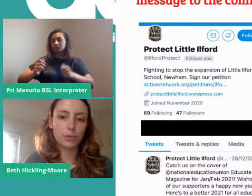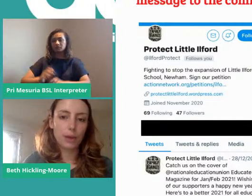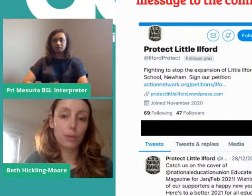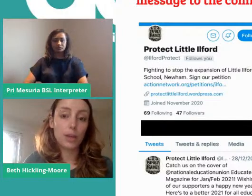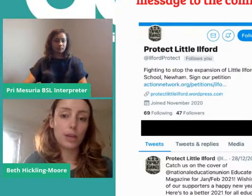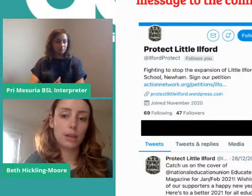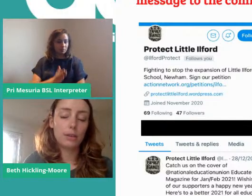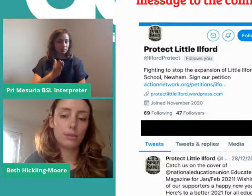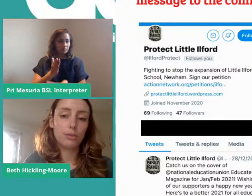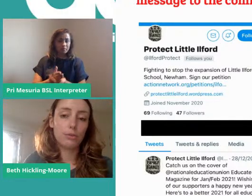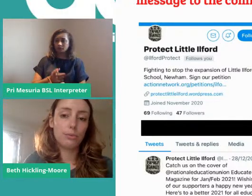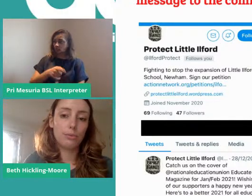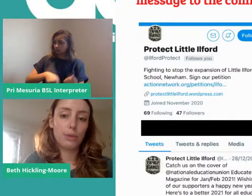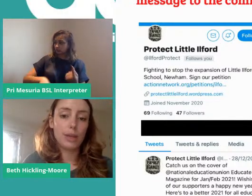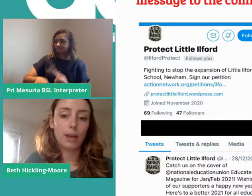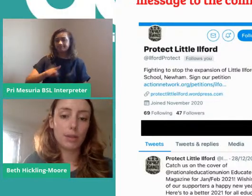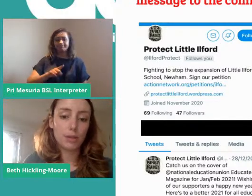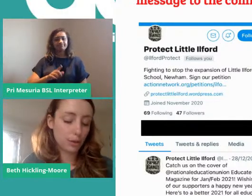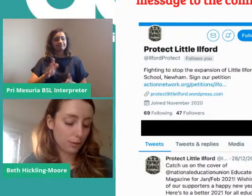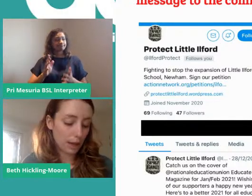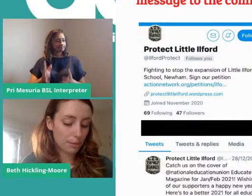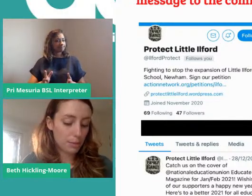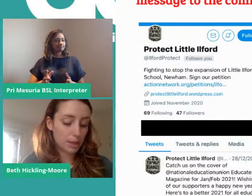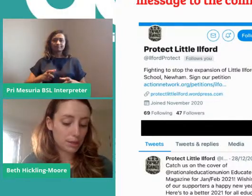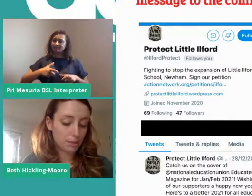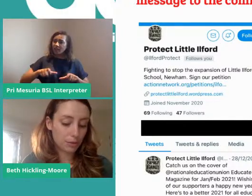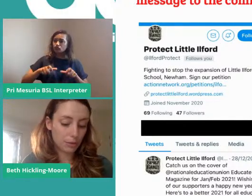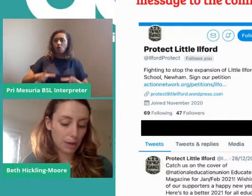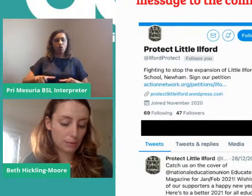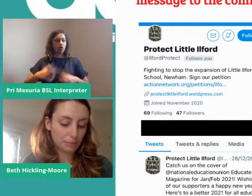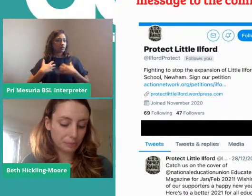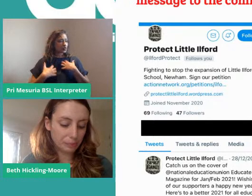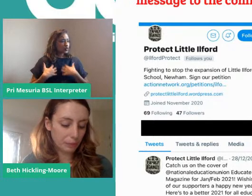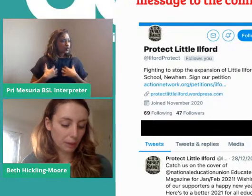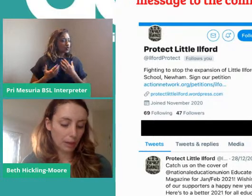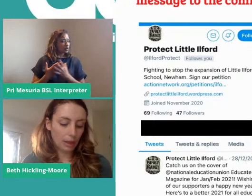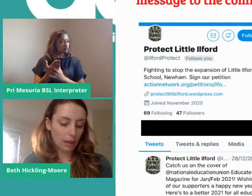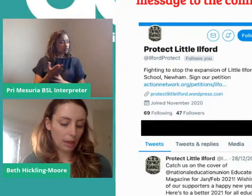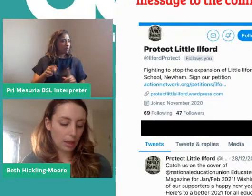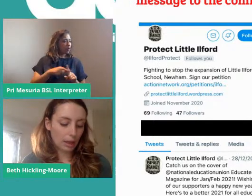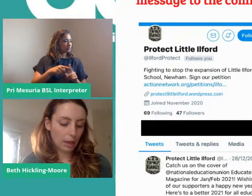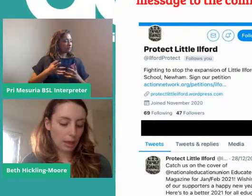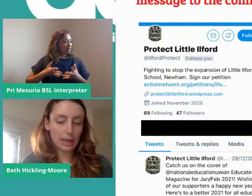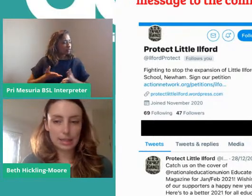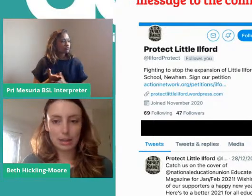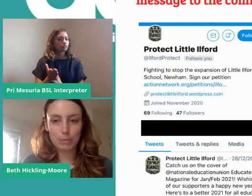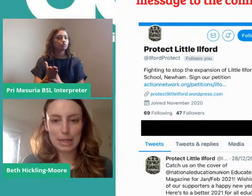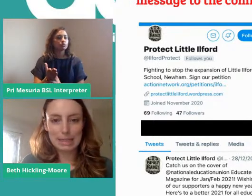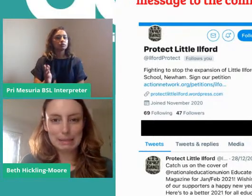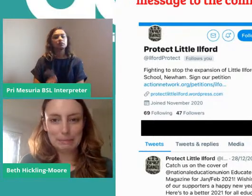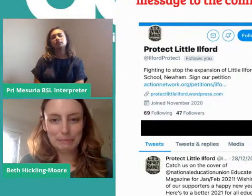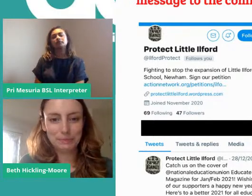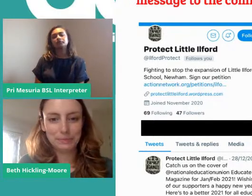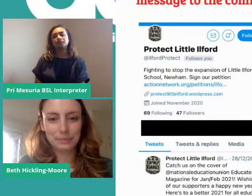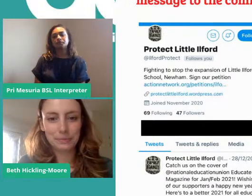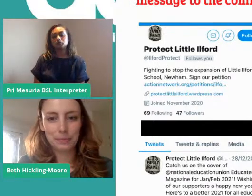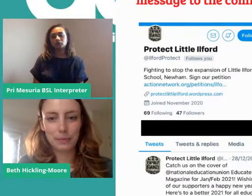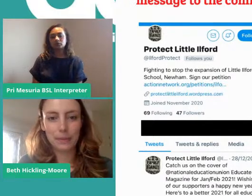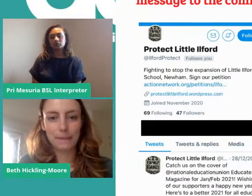making sure that we carried on that momentum throughout. Next slide, please.